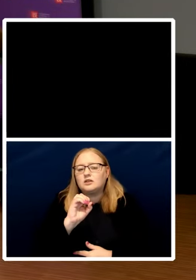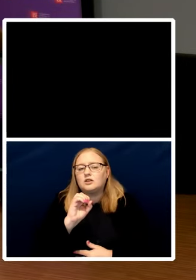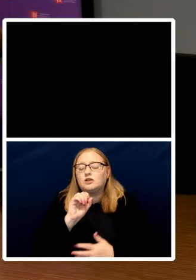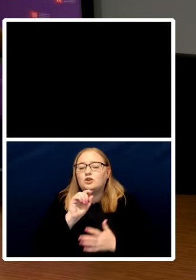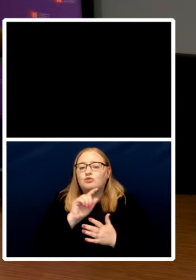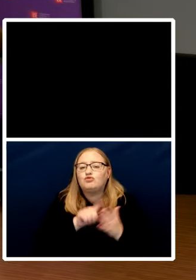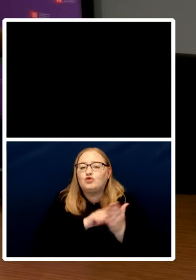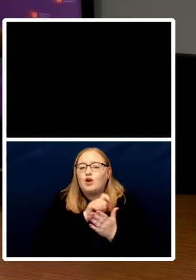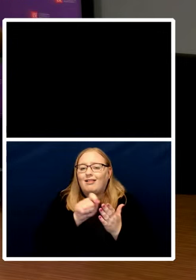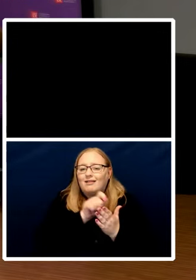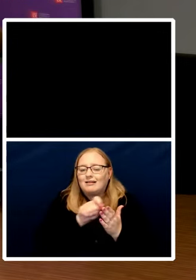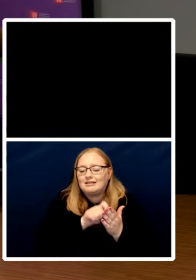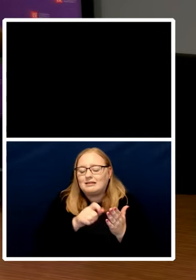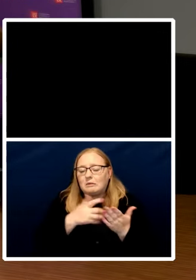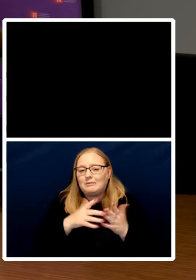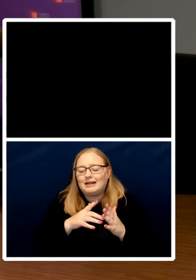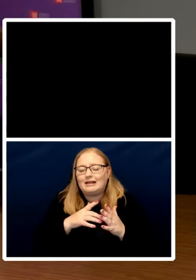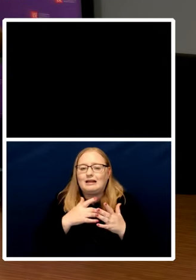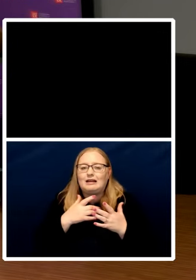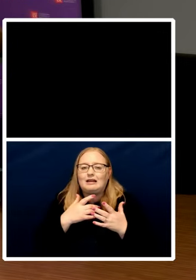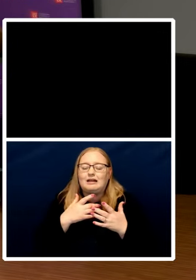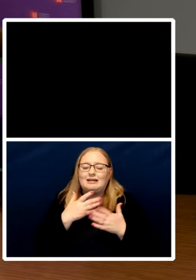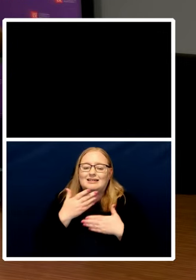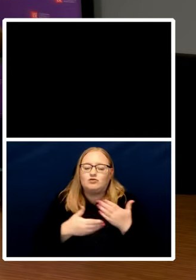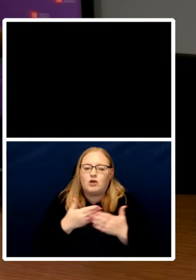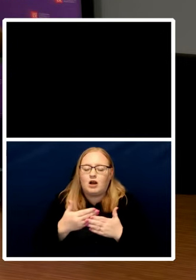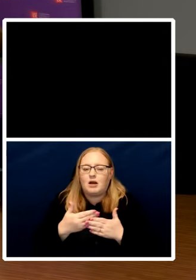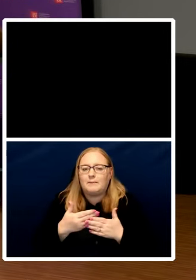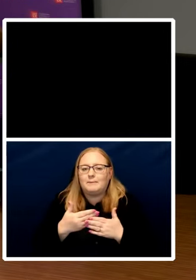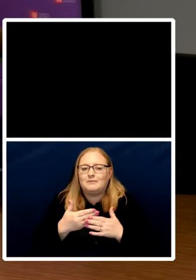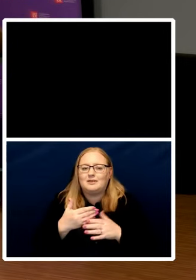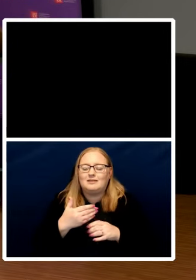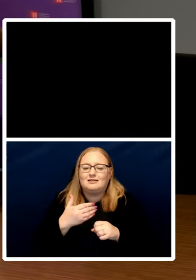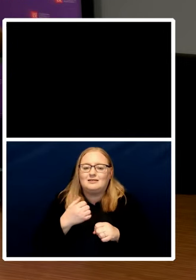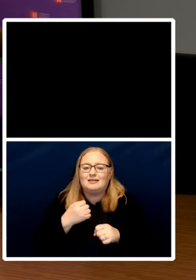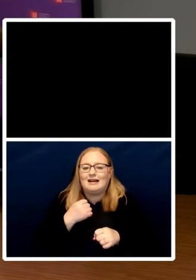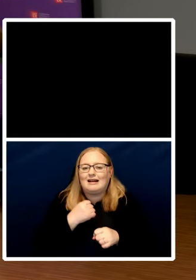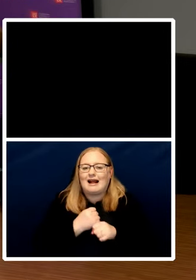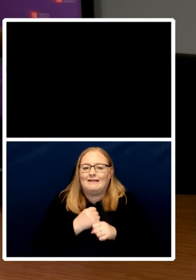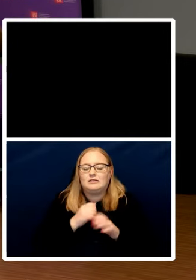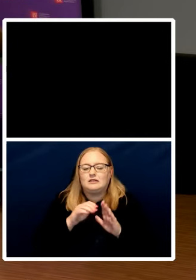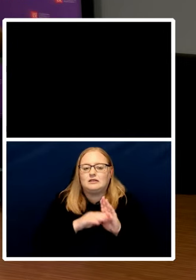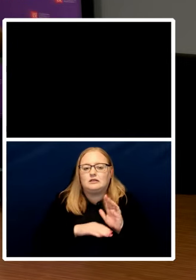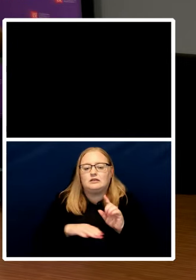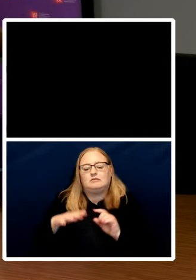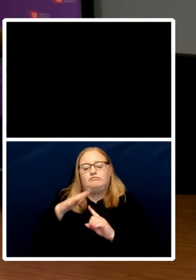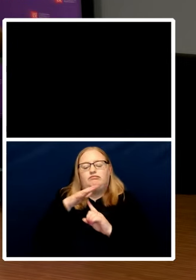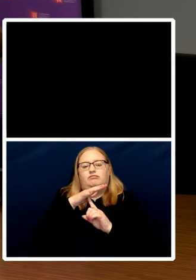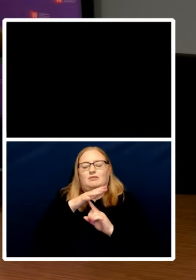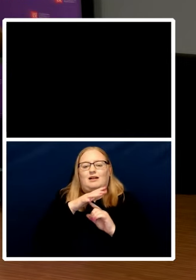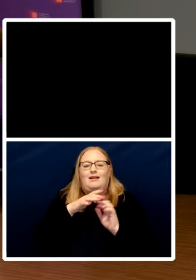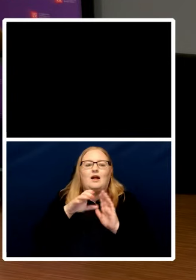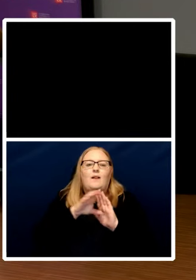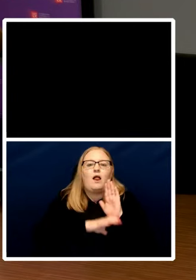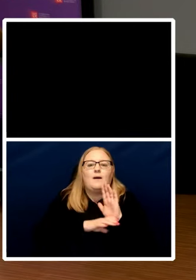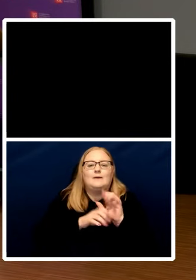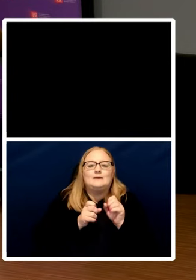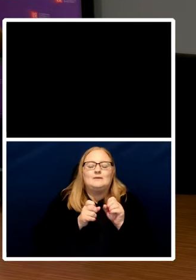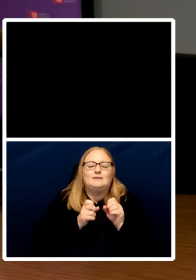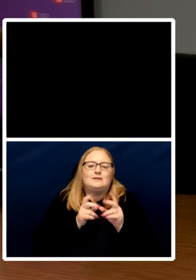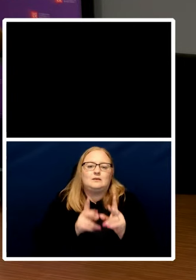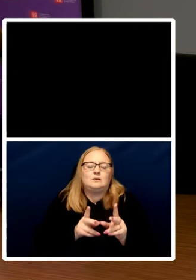would now call dalits within the car system formerly untouchables as being subhuman and since the